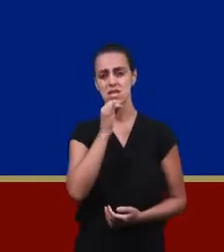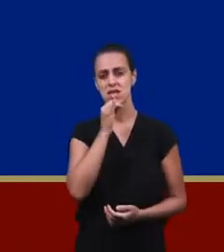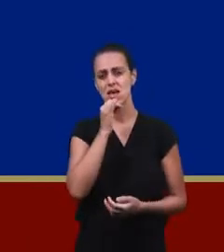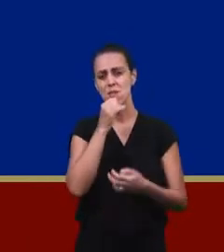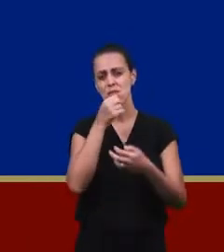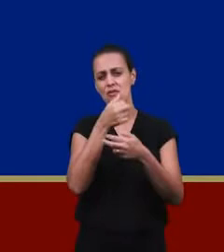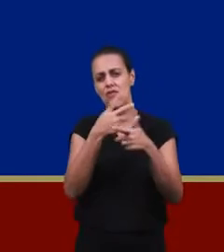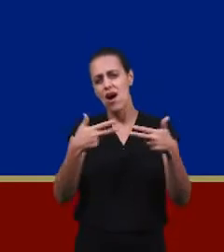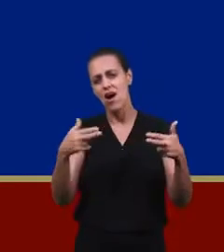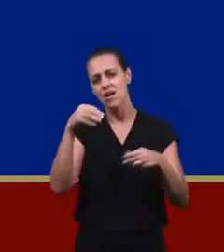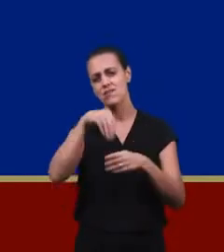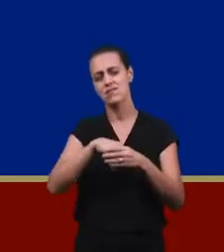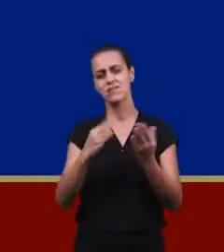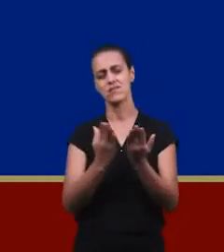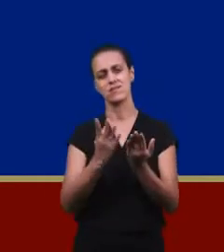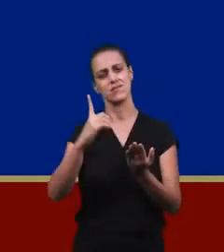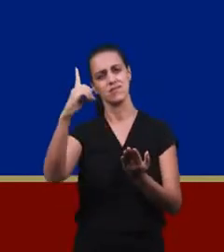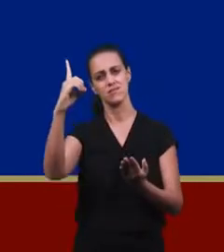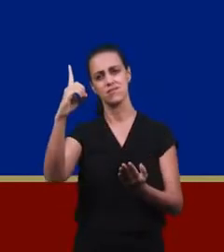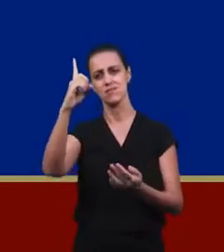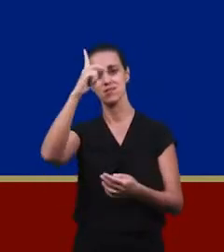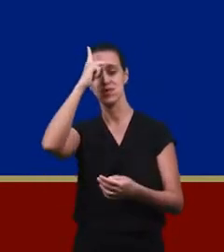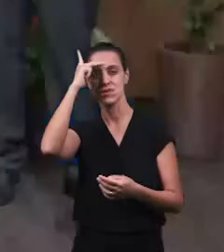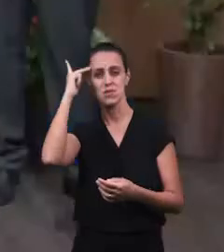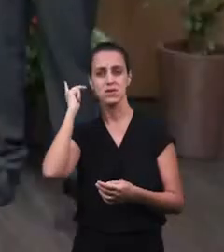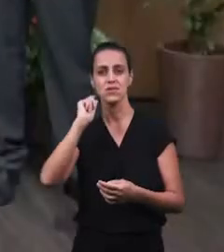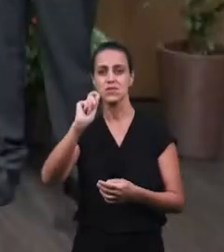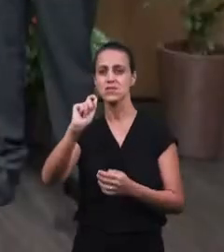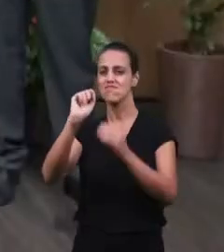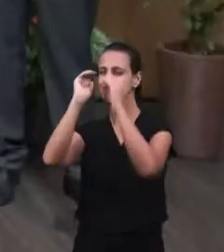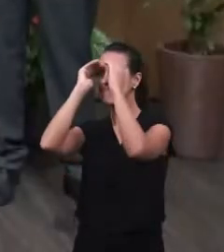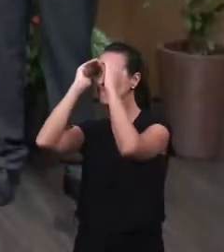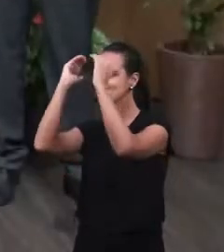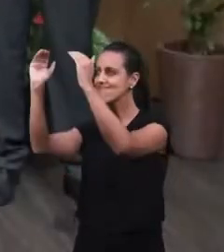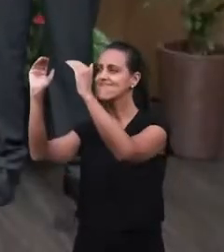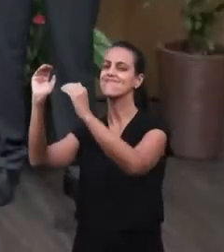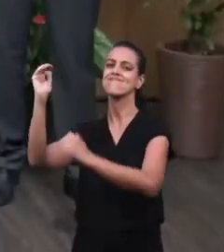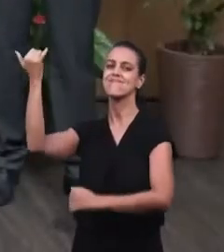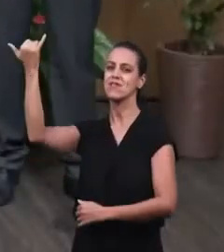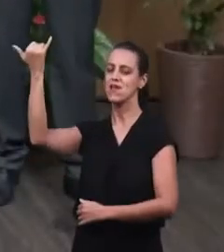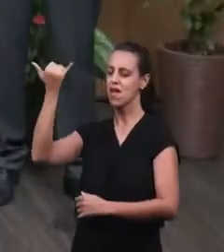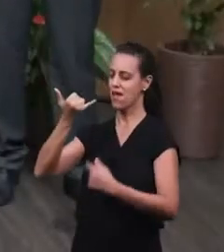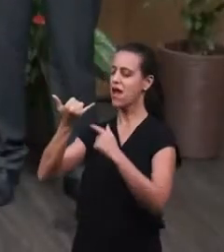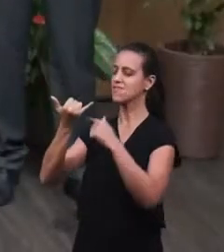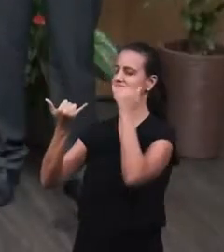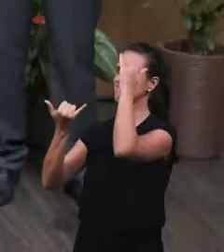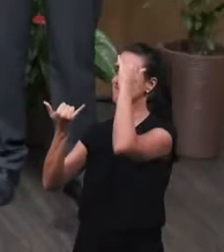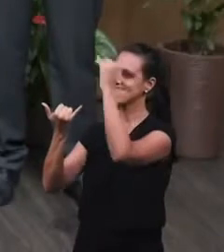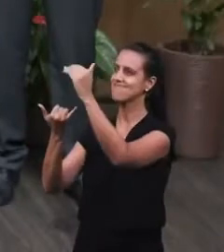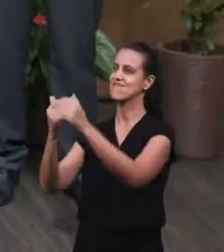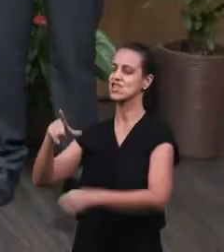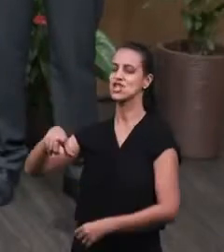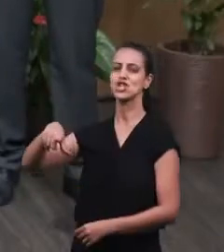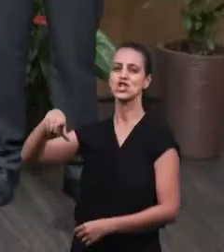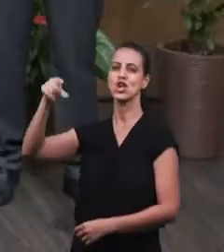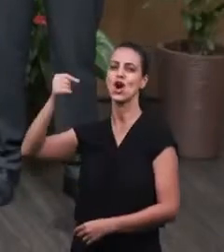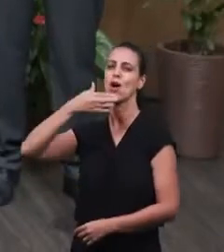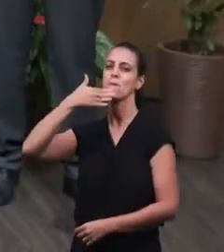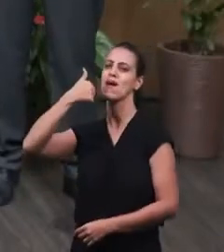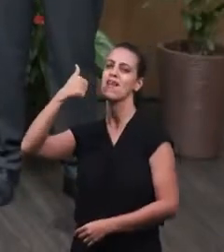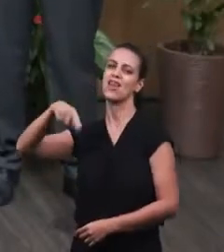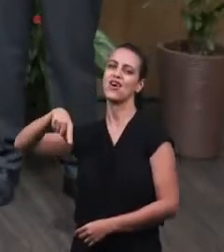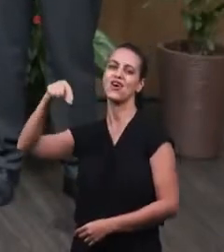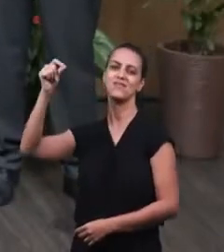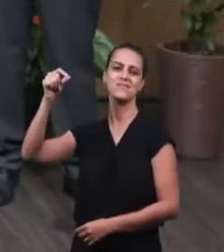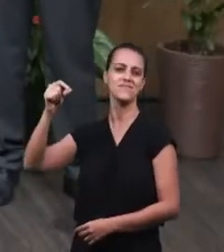examples in the Bible of people who answered God's calling, those who made the